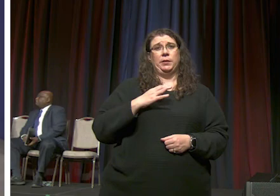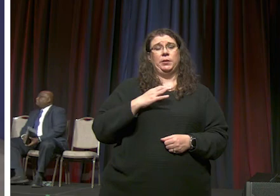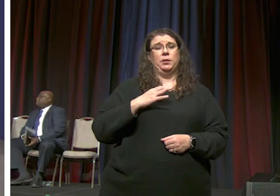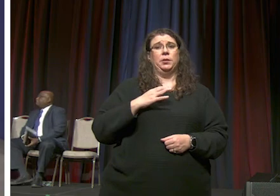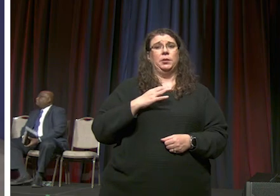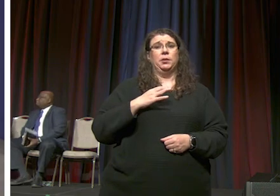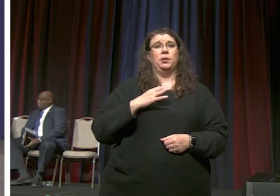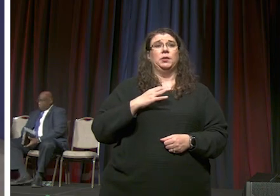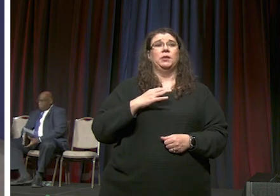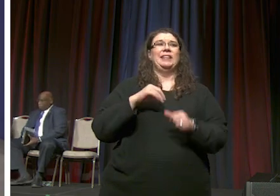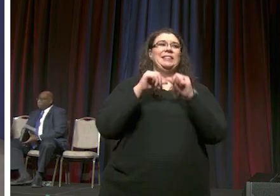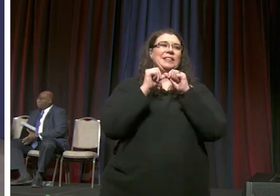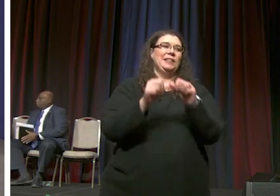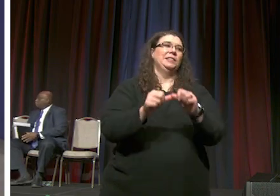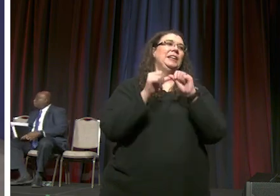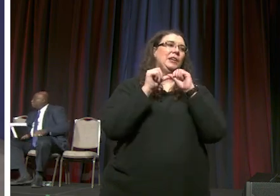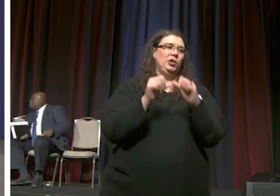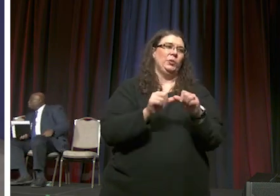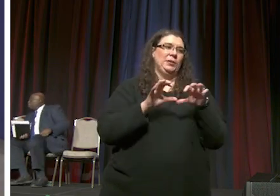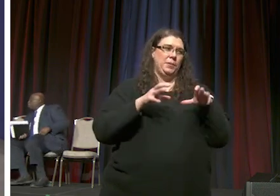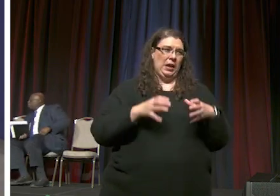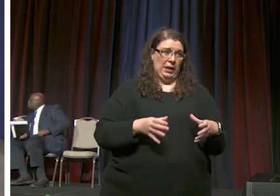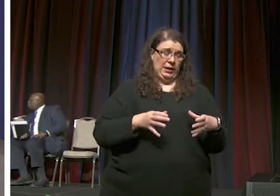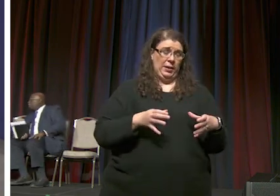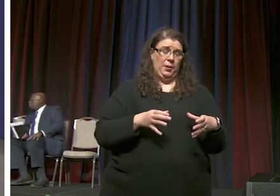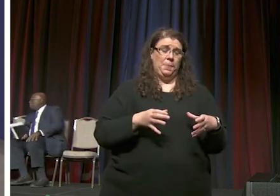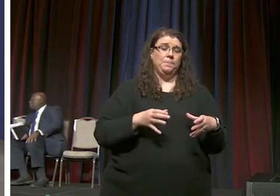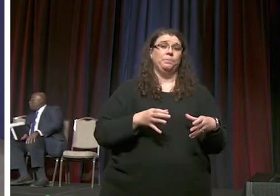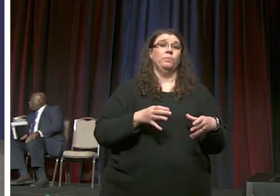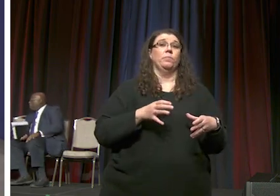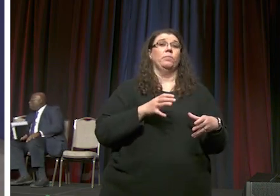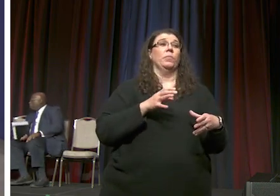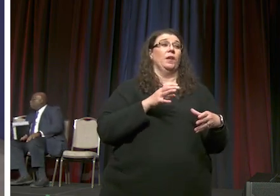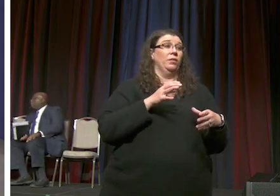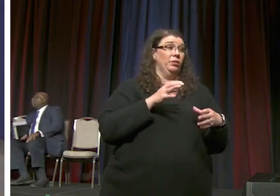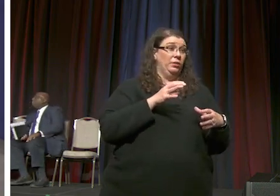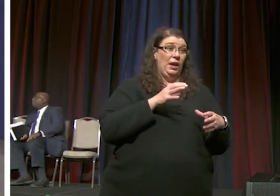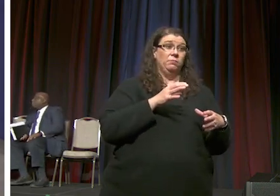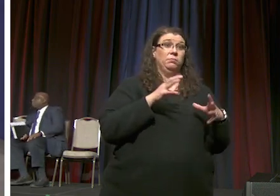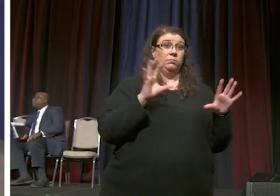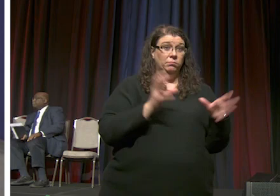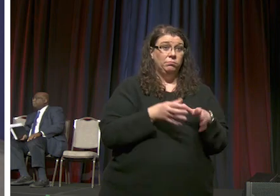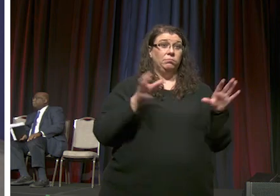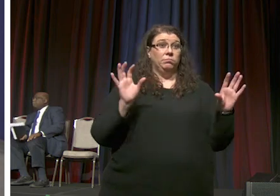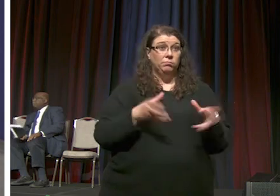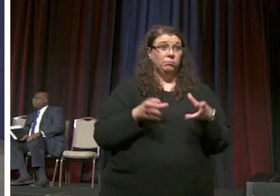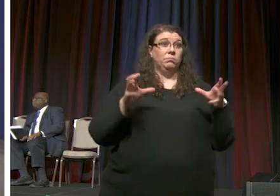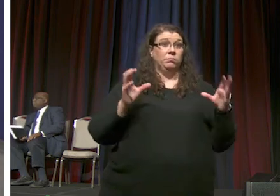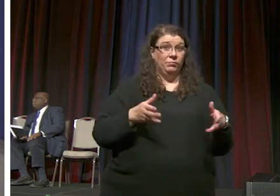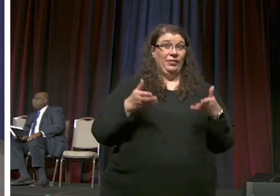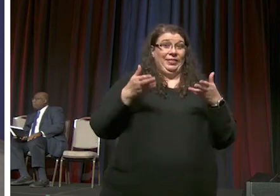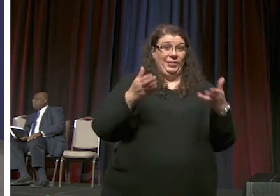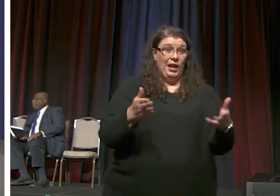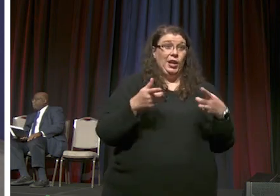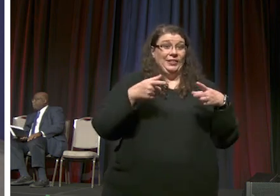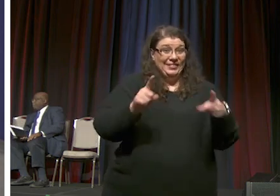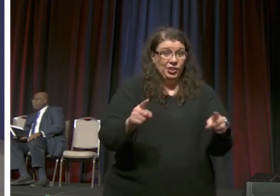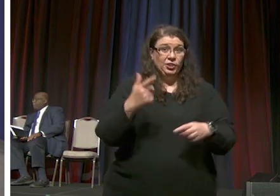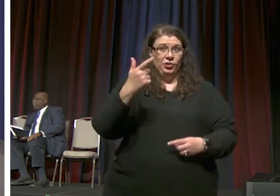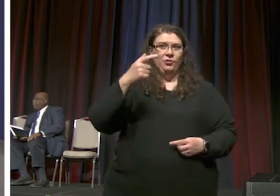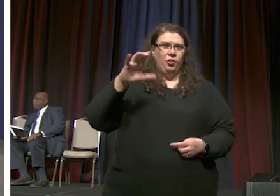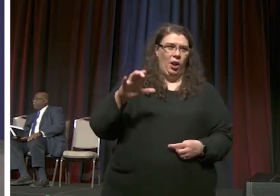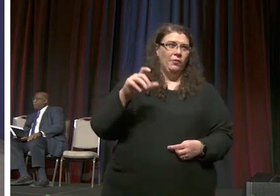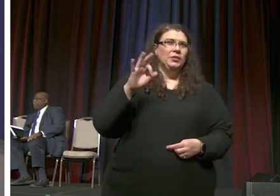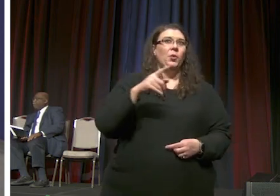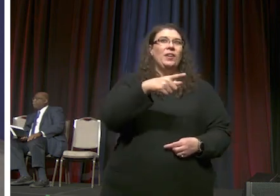is a continuous body that meets through general conference they're present at general conference so